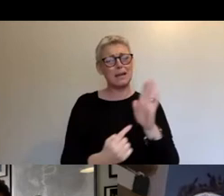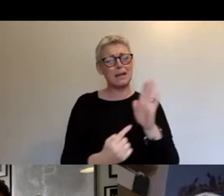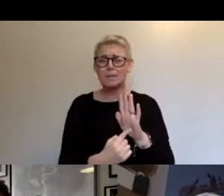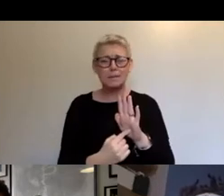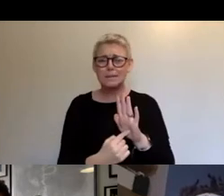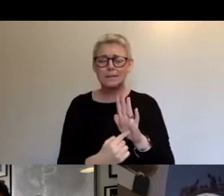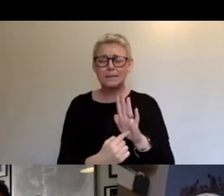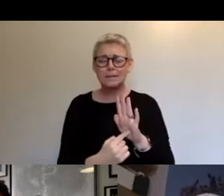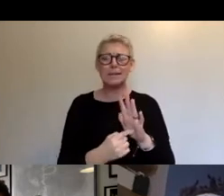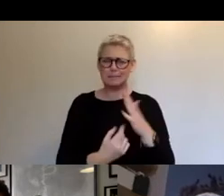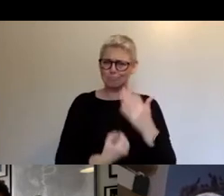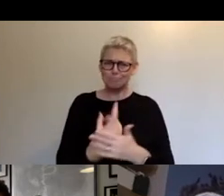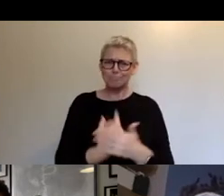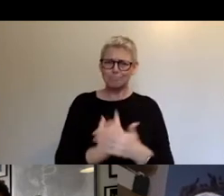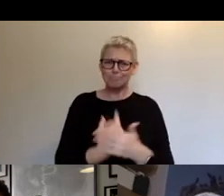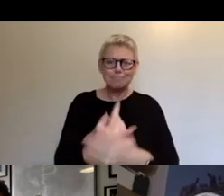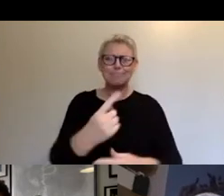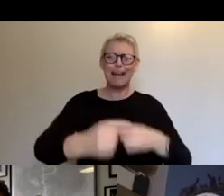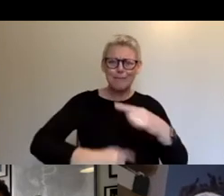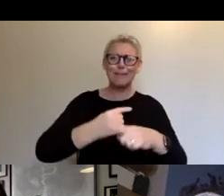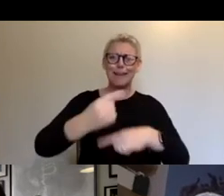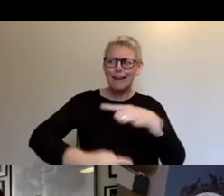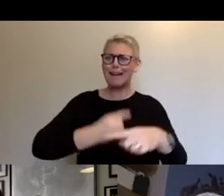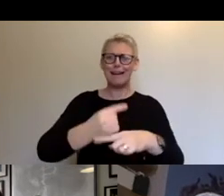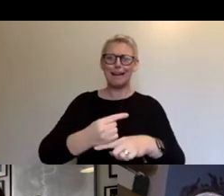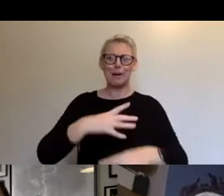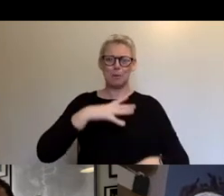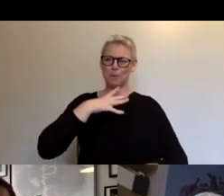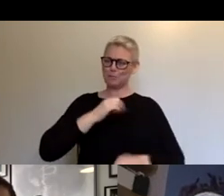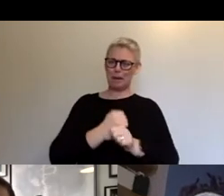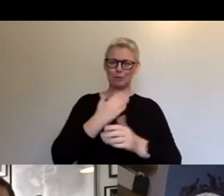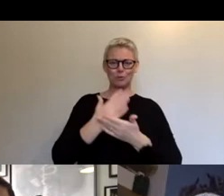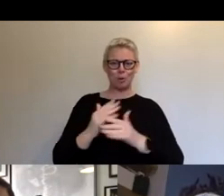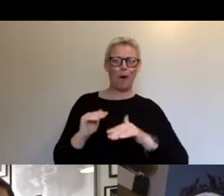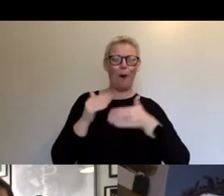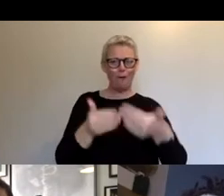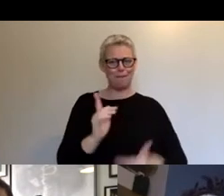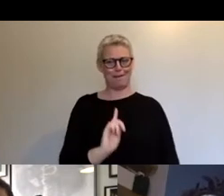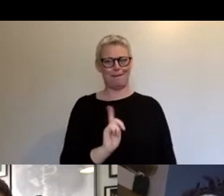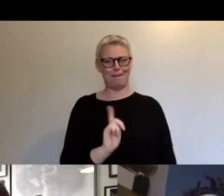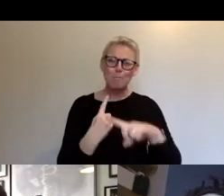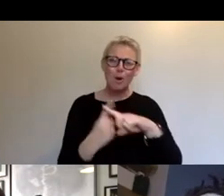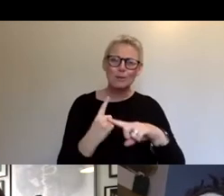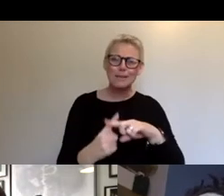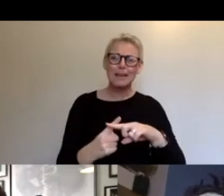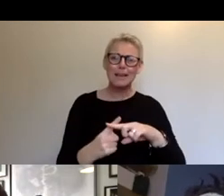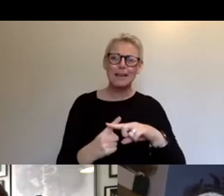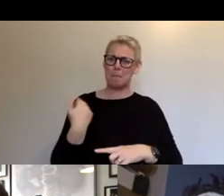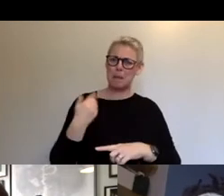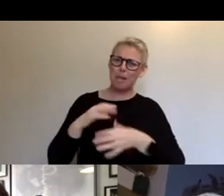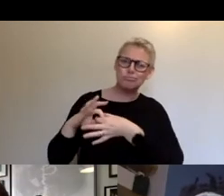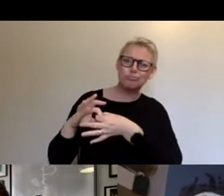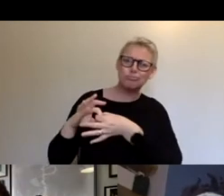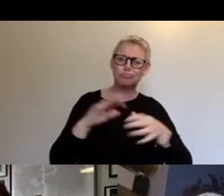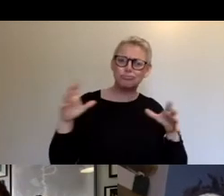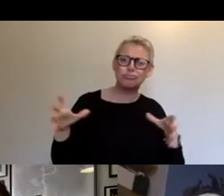offer something positive and bring people together and that that and boy people's spirits after what had been a